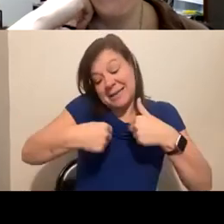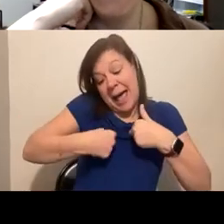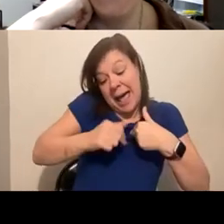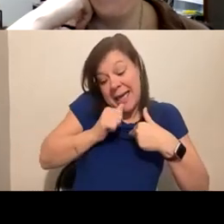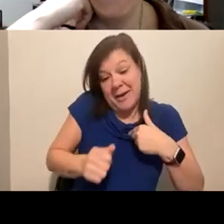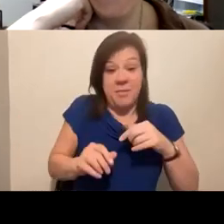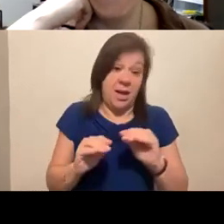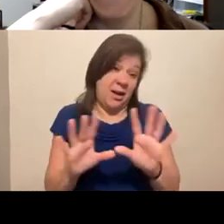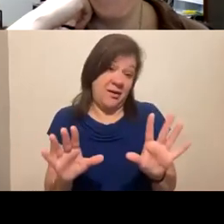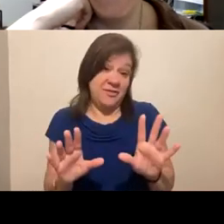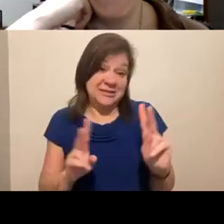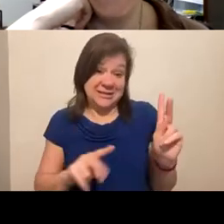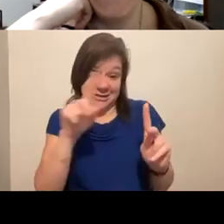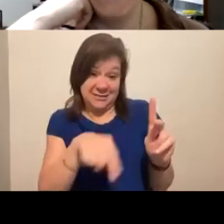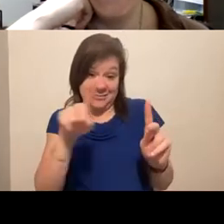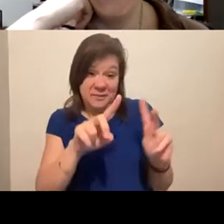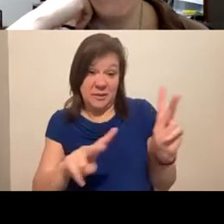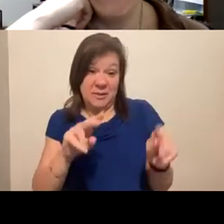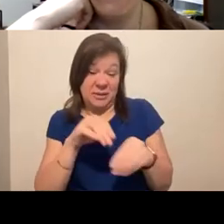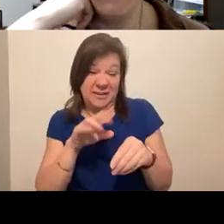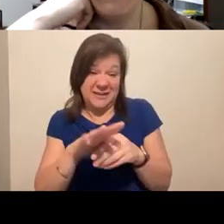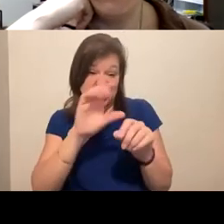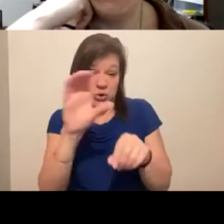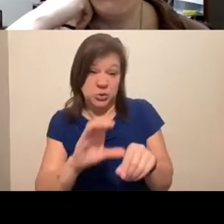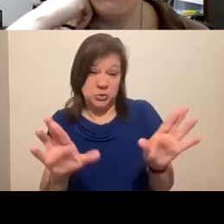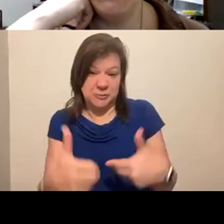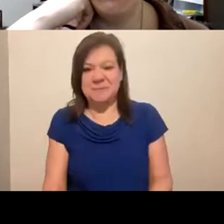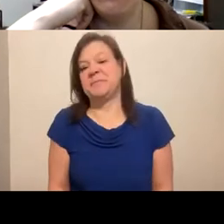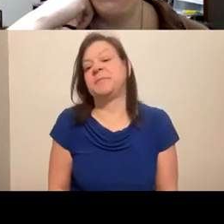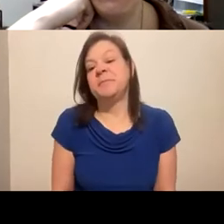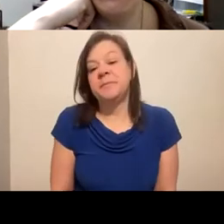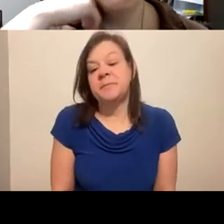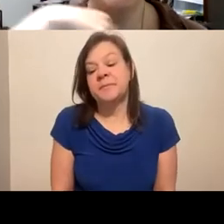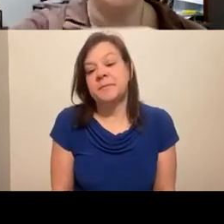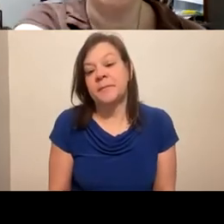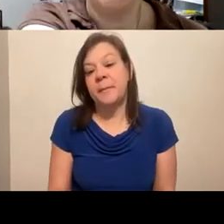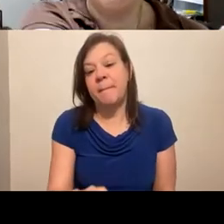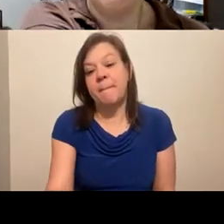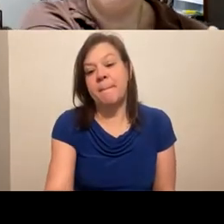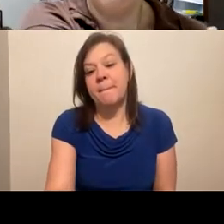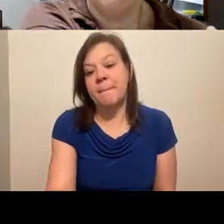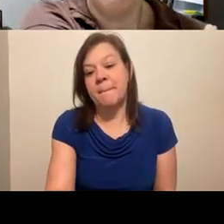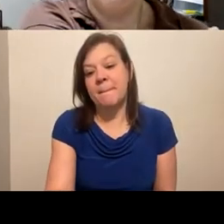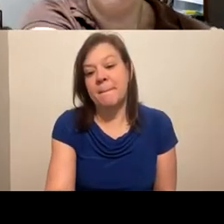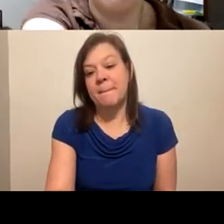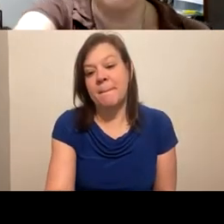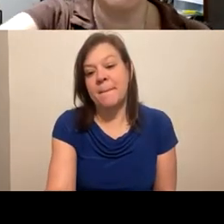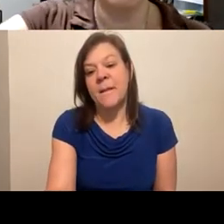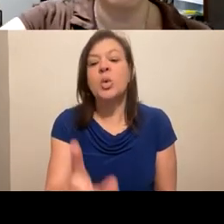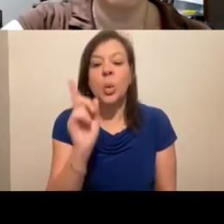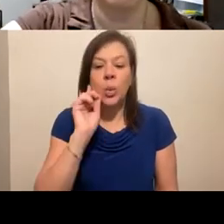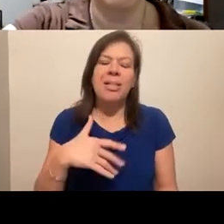obviously the people on this call. So yeah, definitely there's going to be a rich, rich